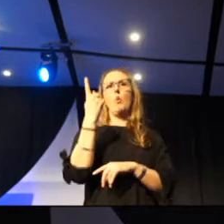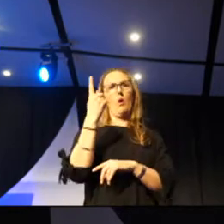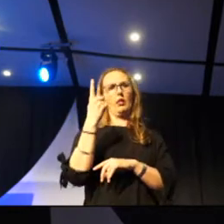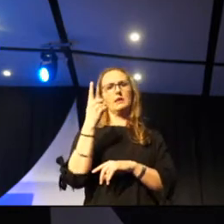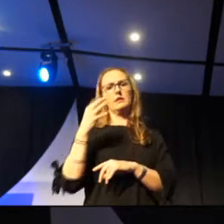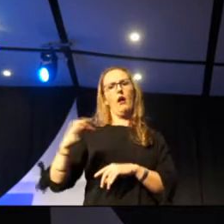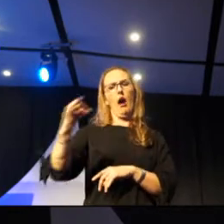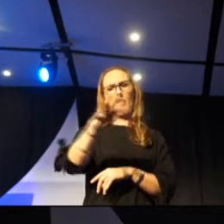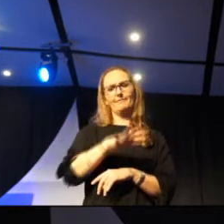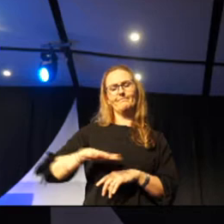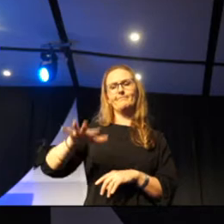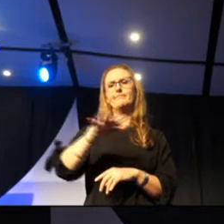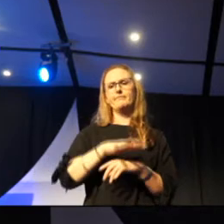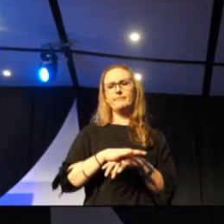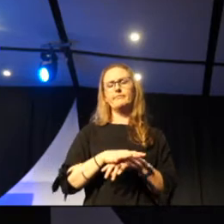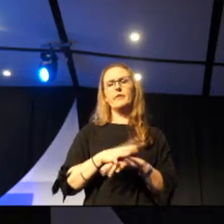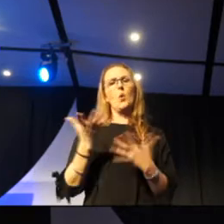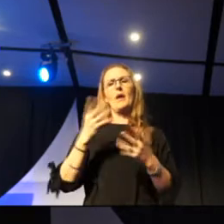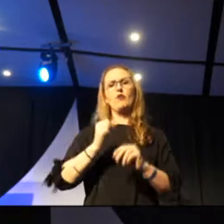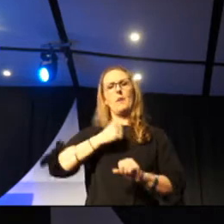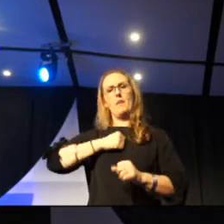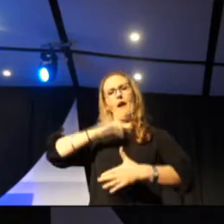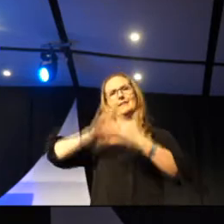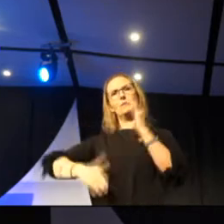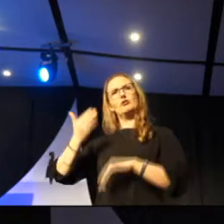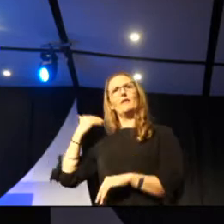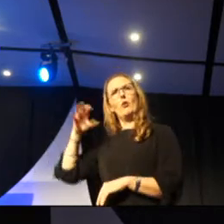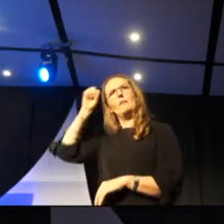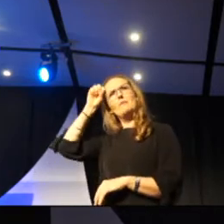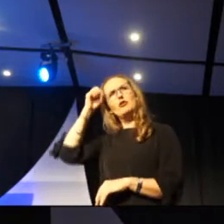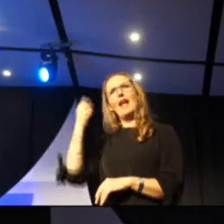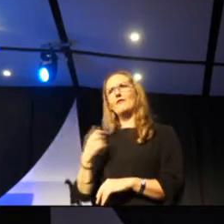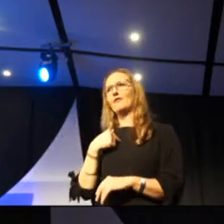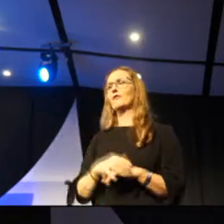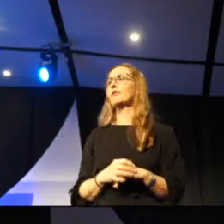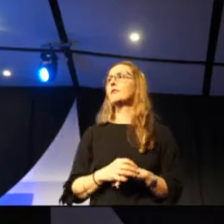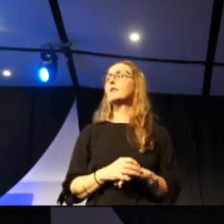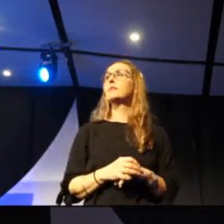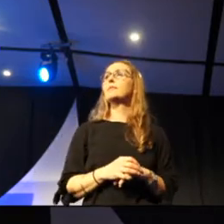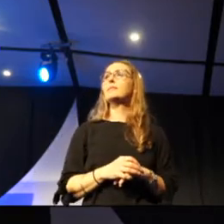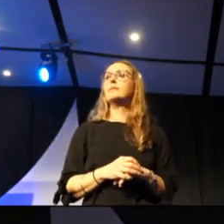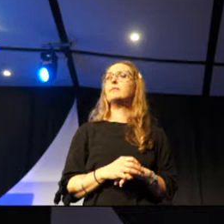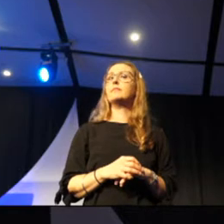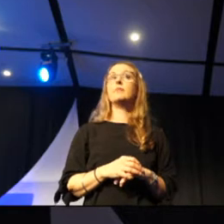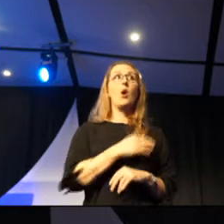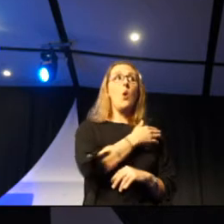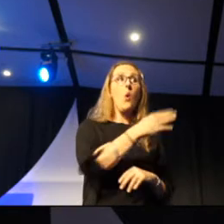experience of it. And not everybody had access to that experience.